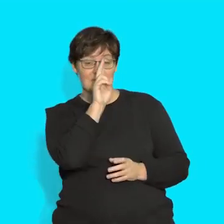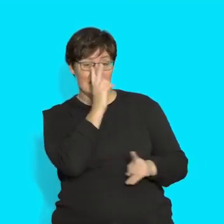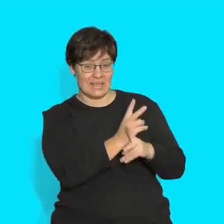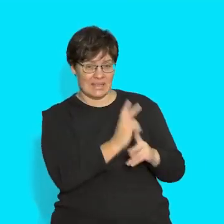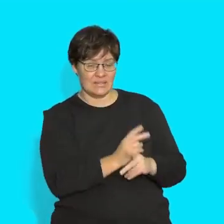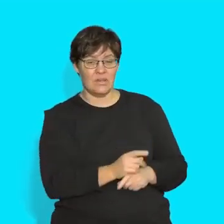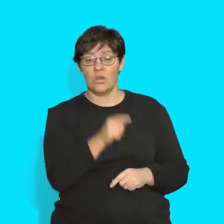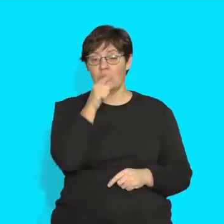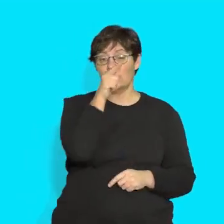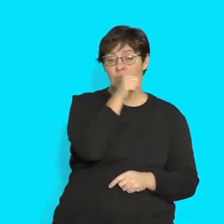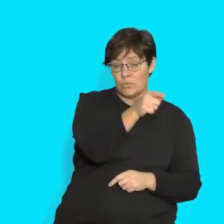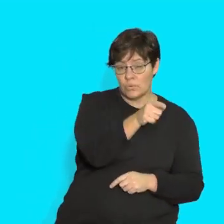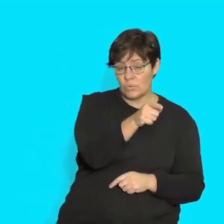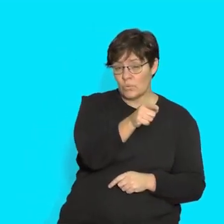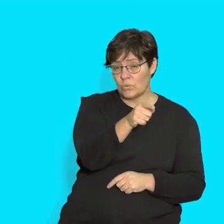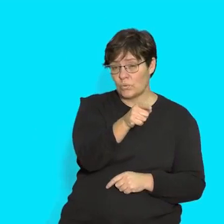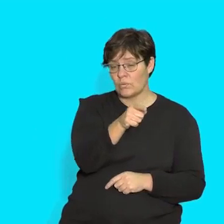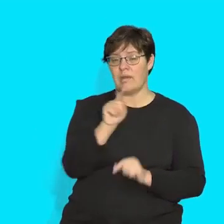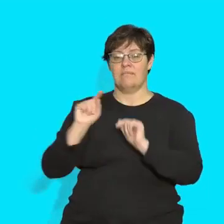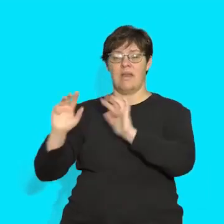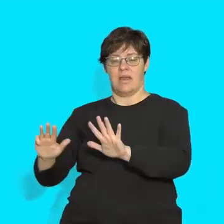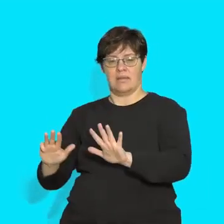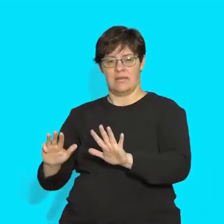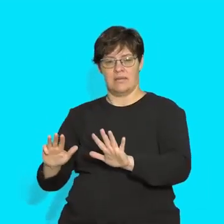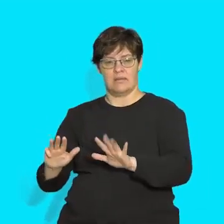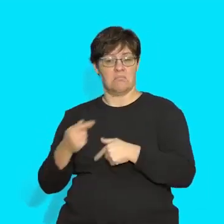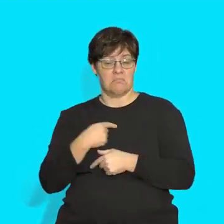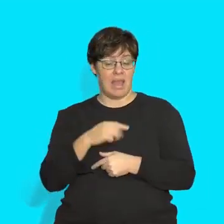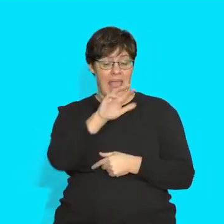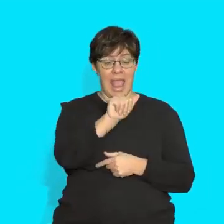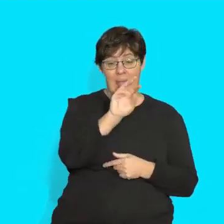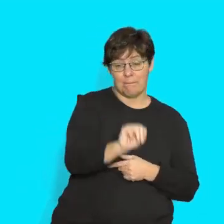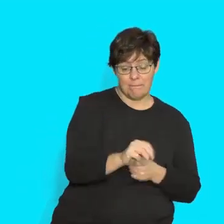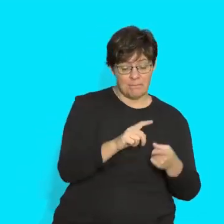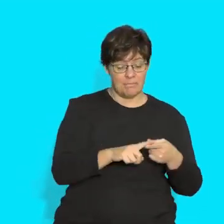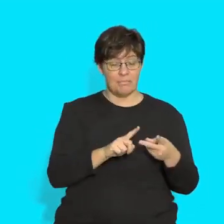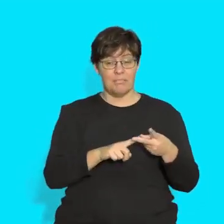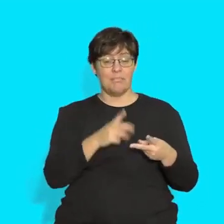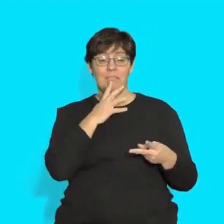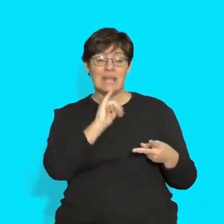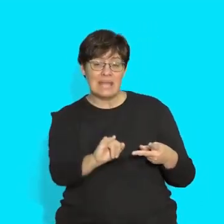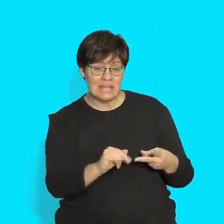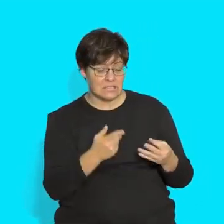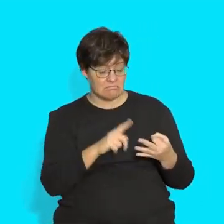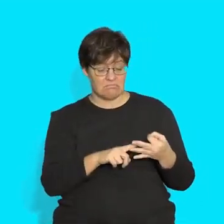You are nine. Do you use am, is, or are?